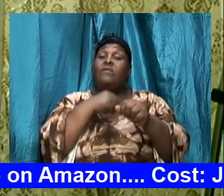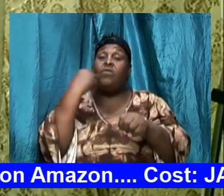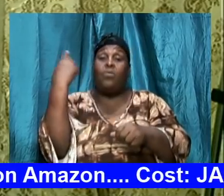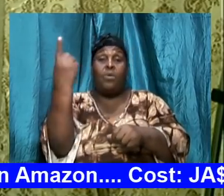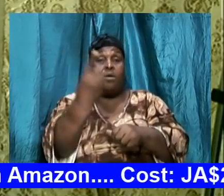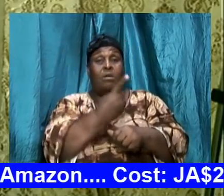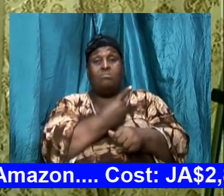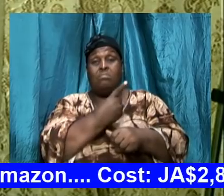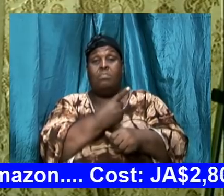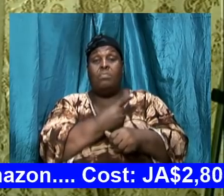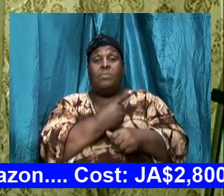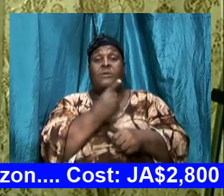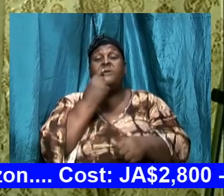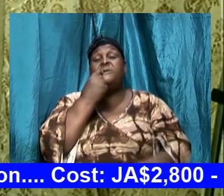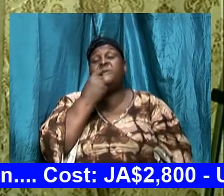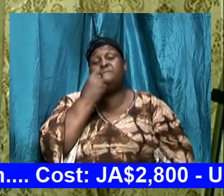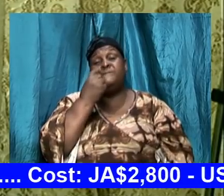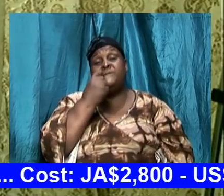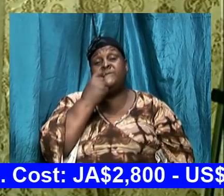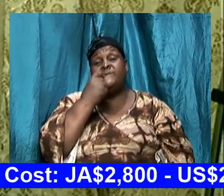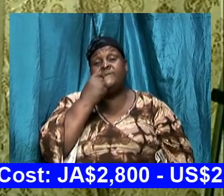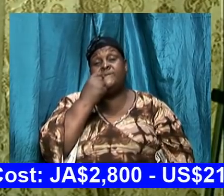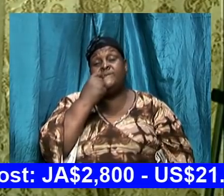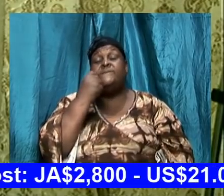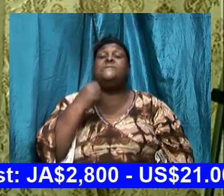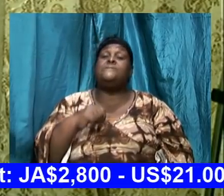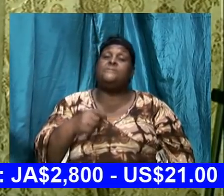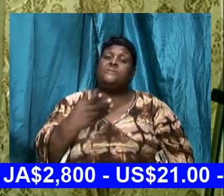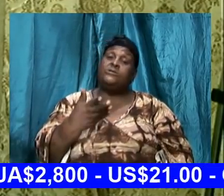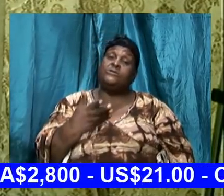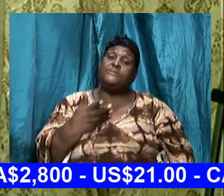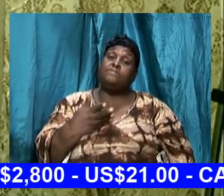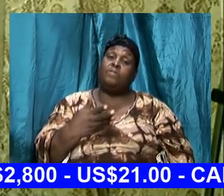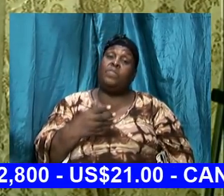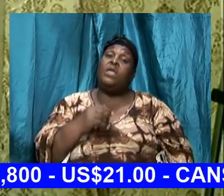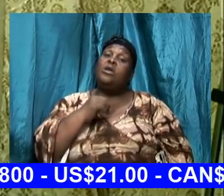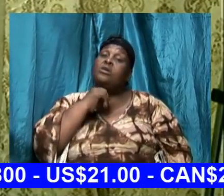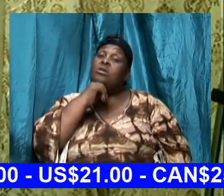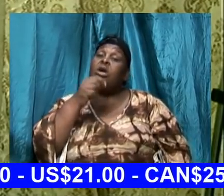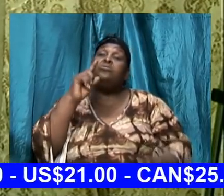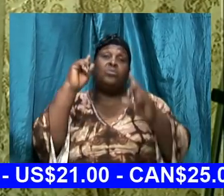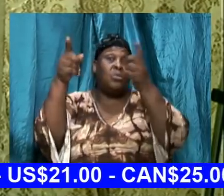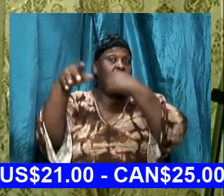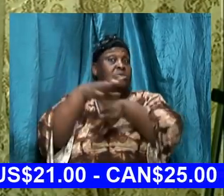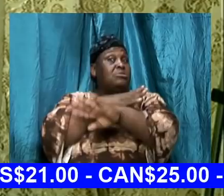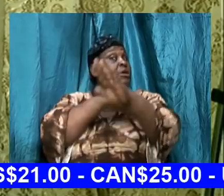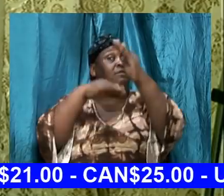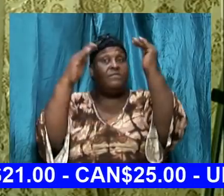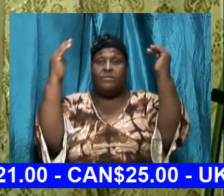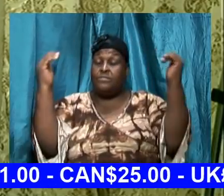serious as a judge you are not going to make it we are not going to make it